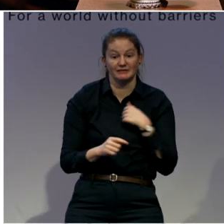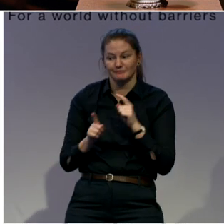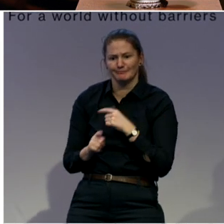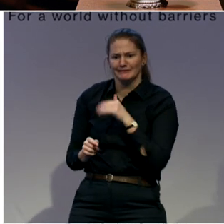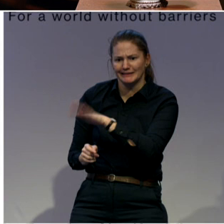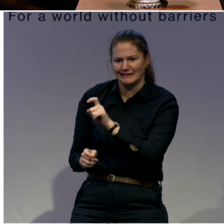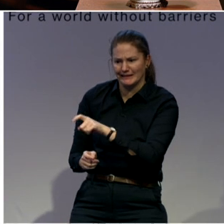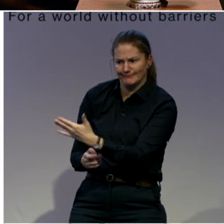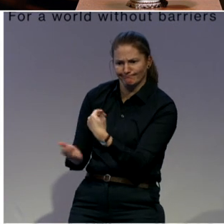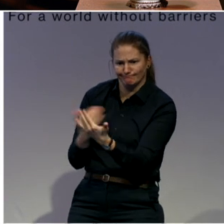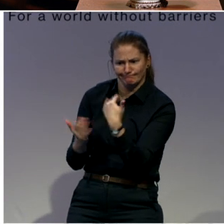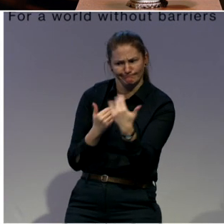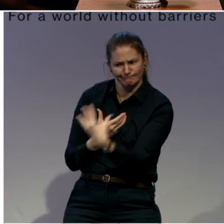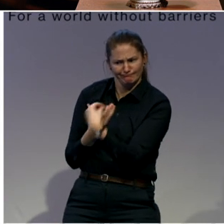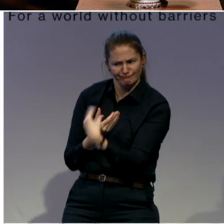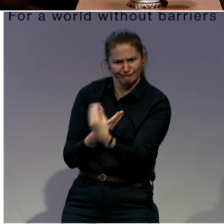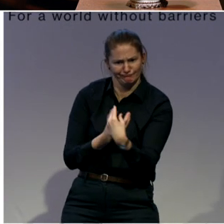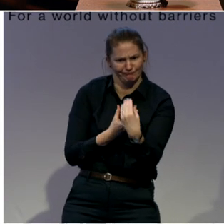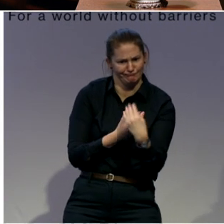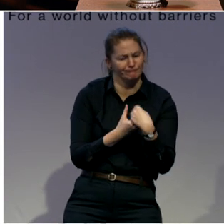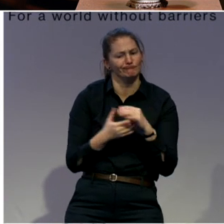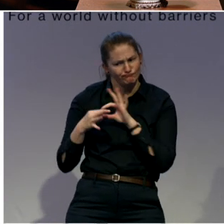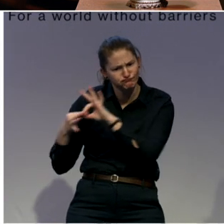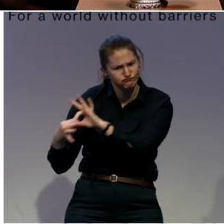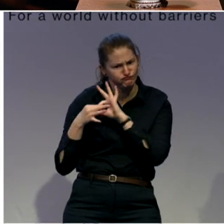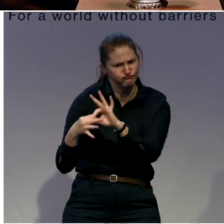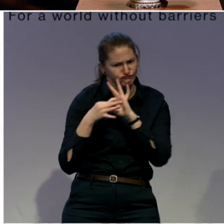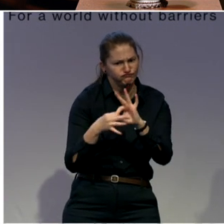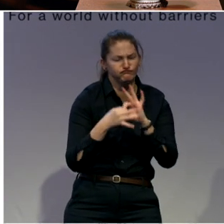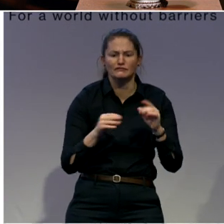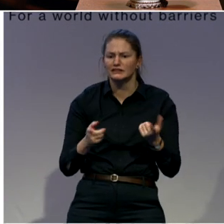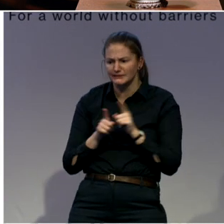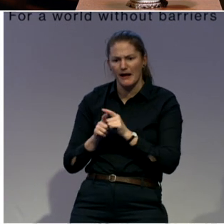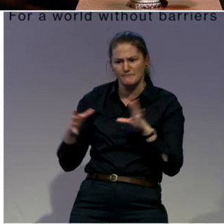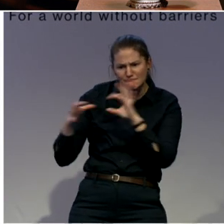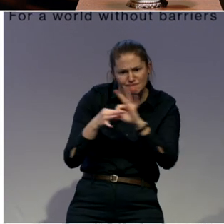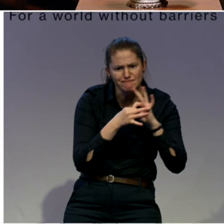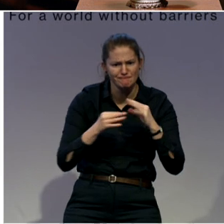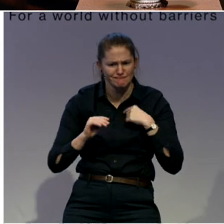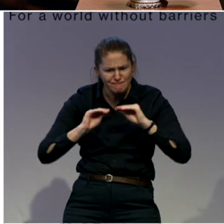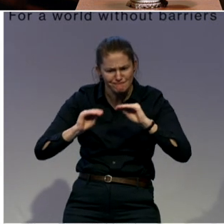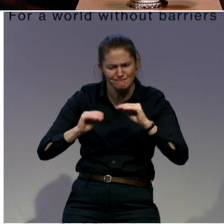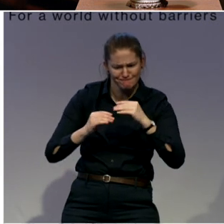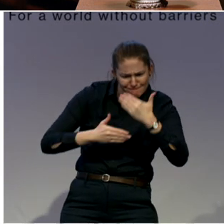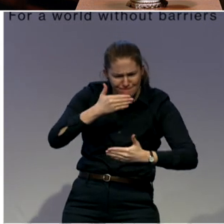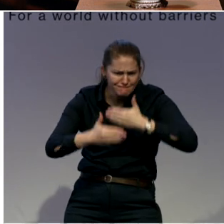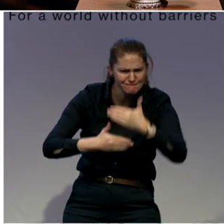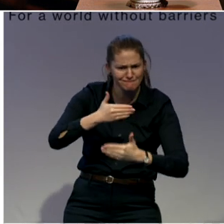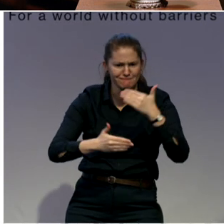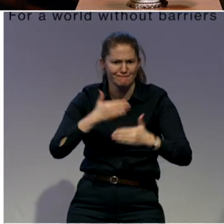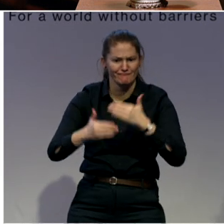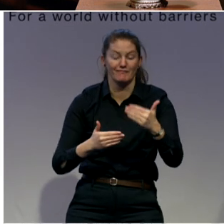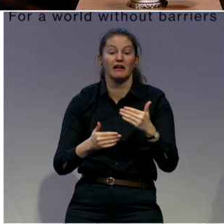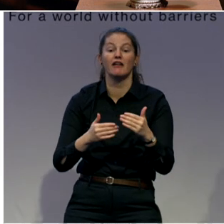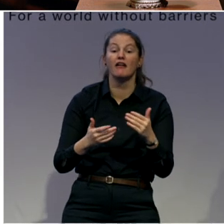organize and set up these trainings and participate and to keep things going after we have left the community. But we so